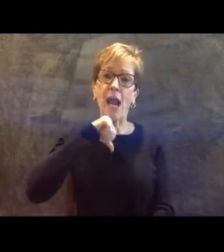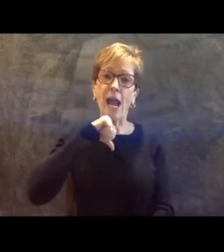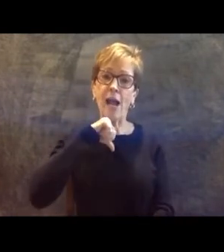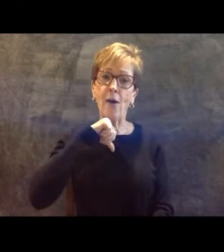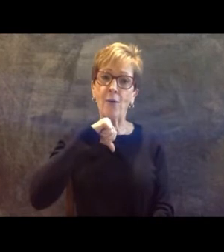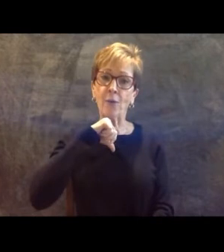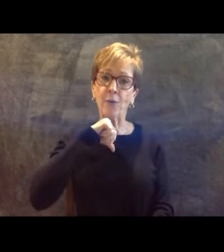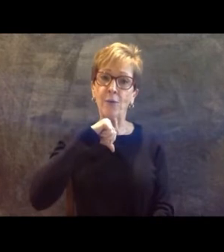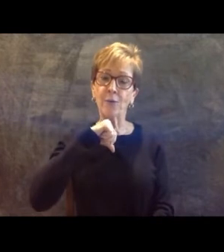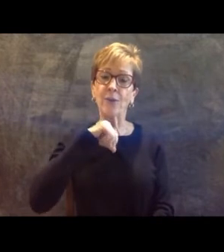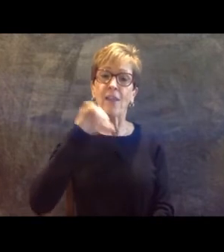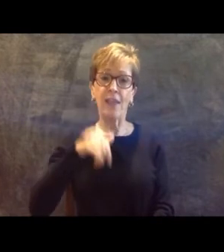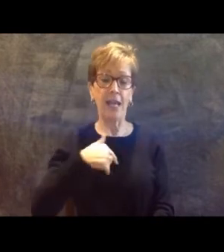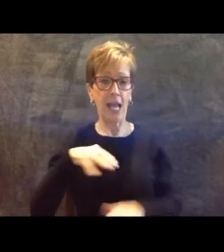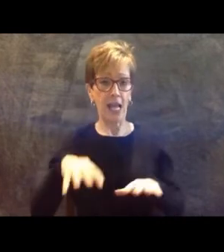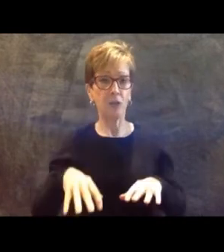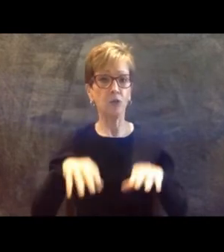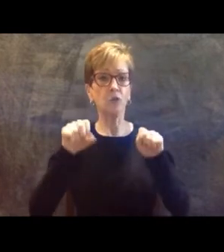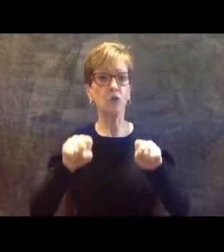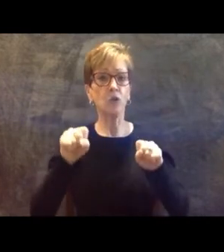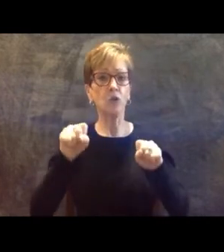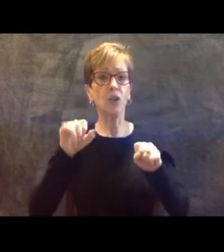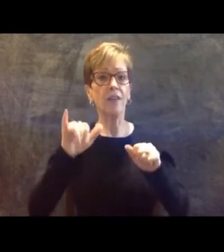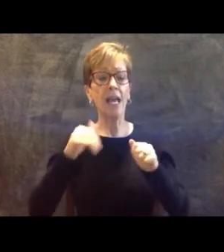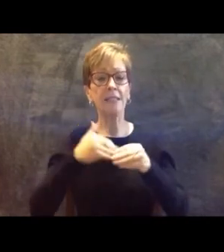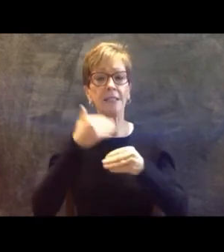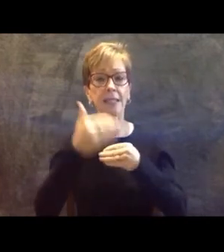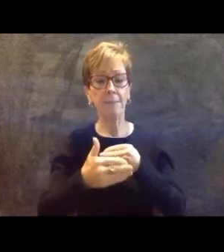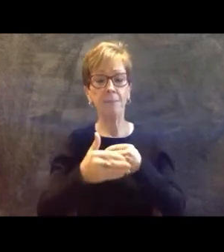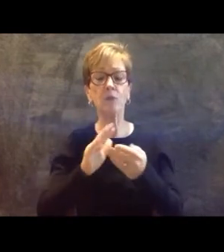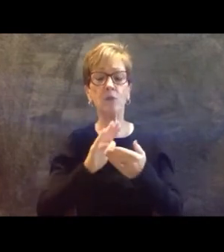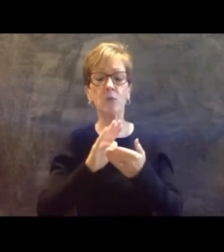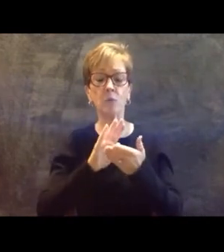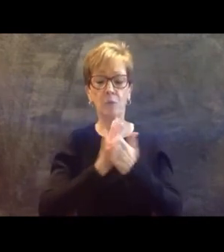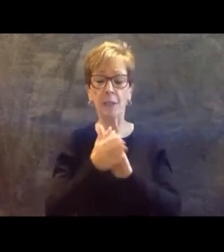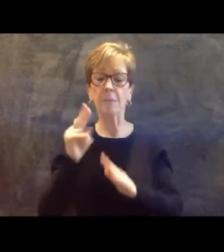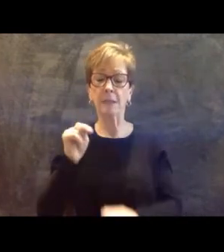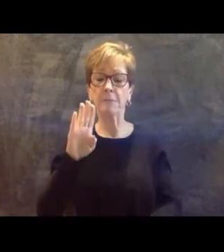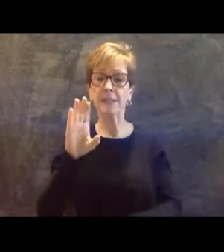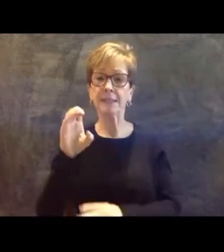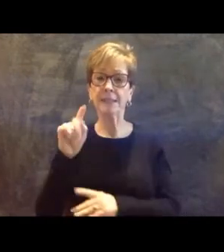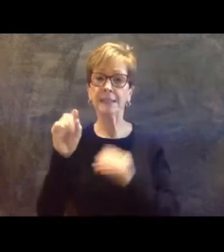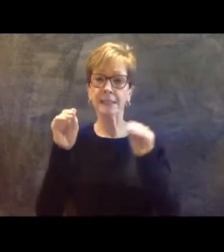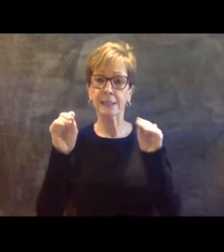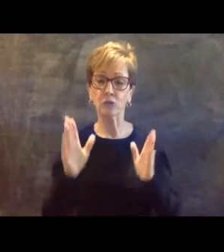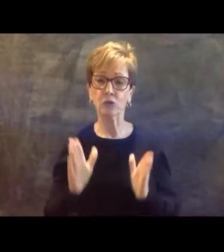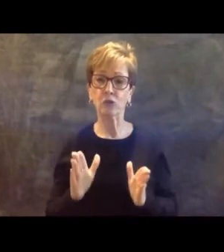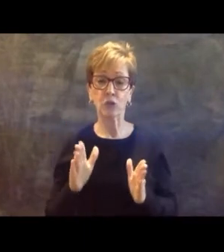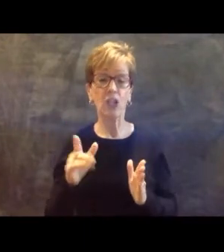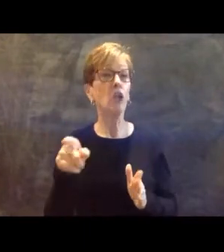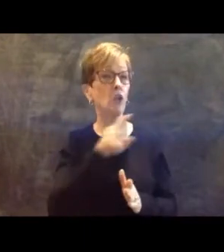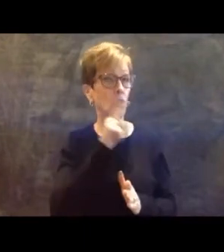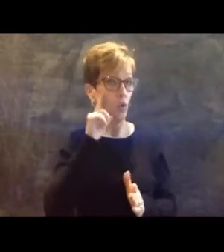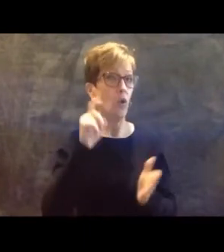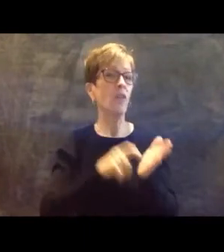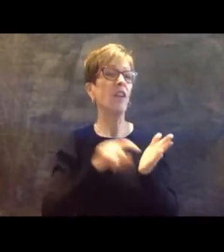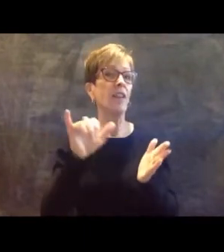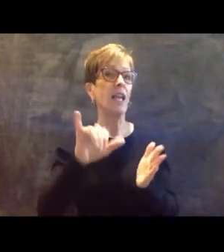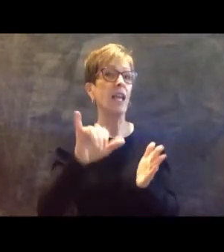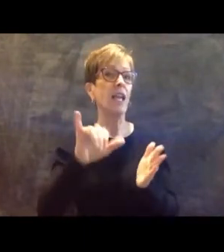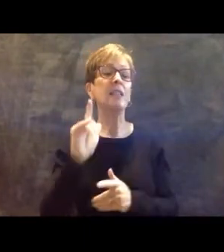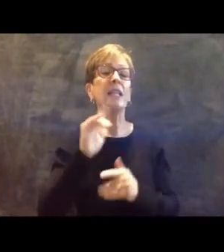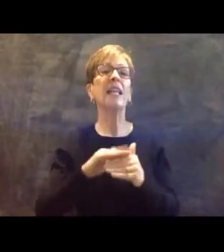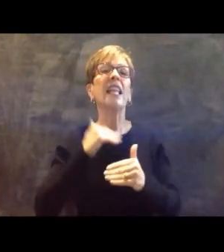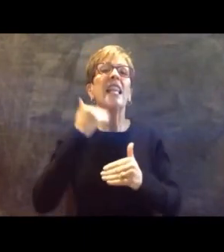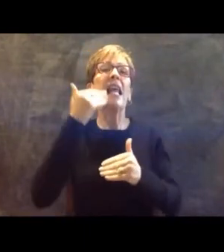to become a national board certified teacher. And I think you'll find that, too, that it's kind of just a next step and it